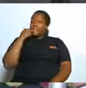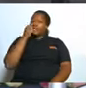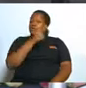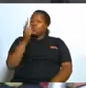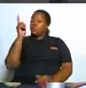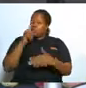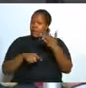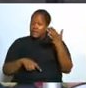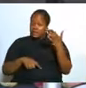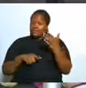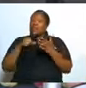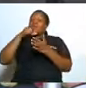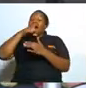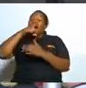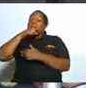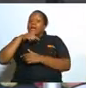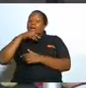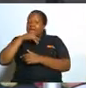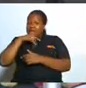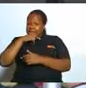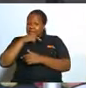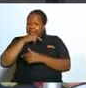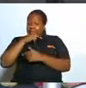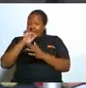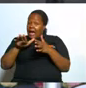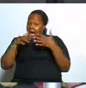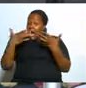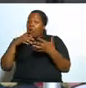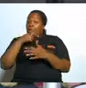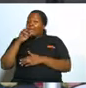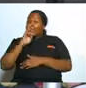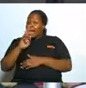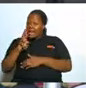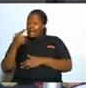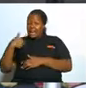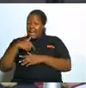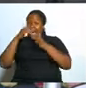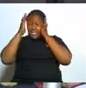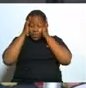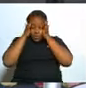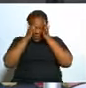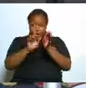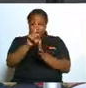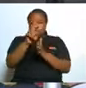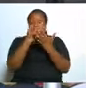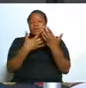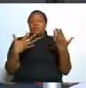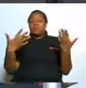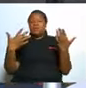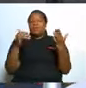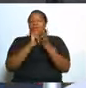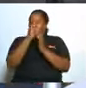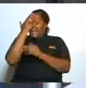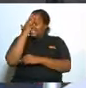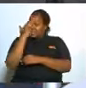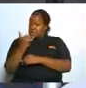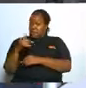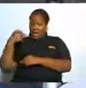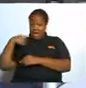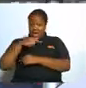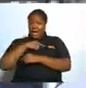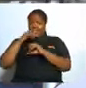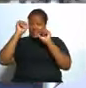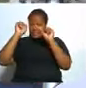men the way they are we focus on one thing that's why we can